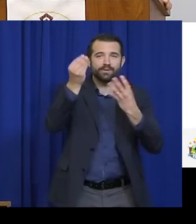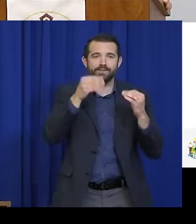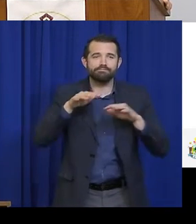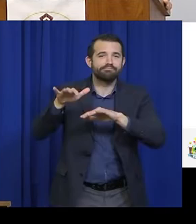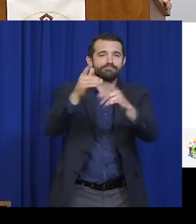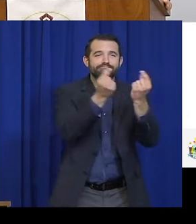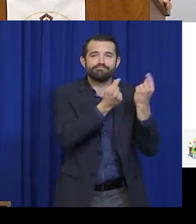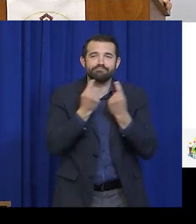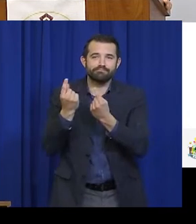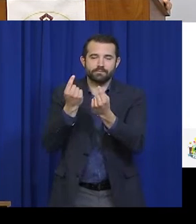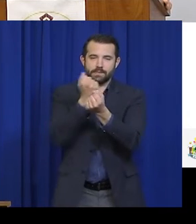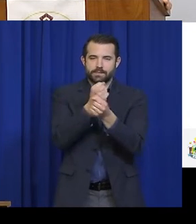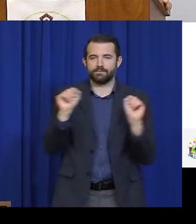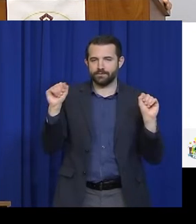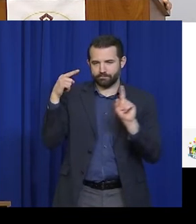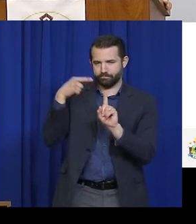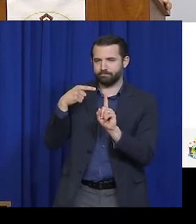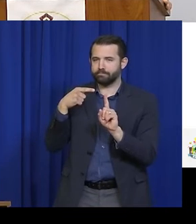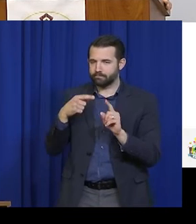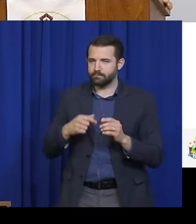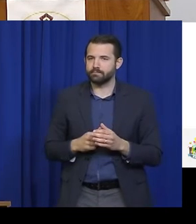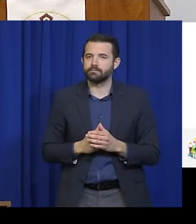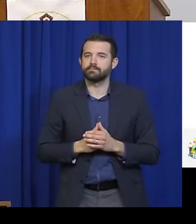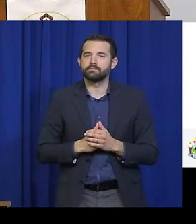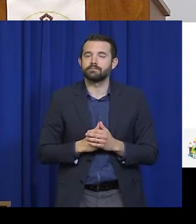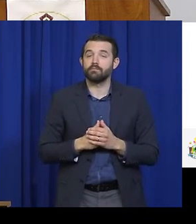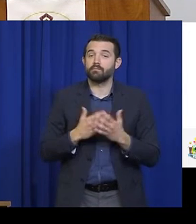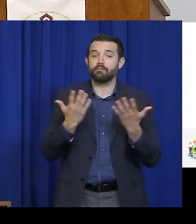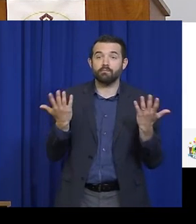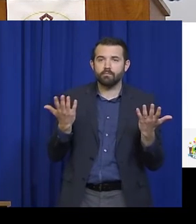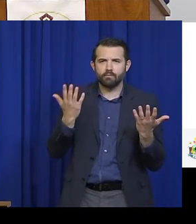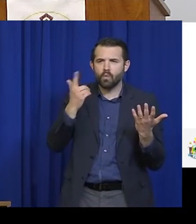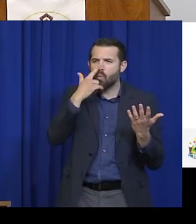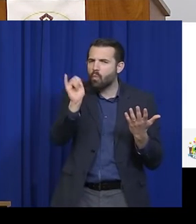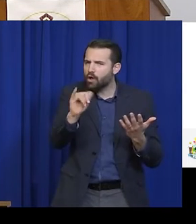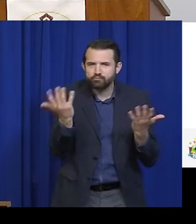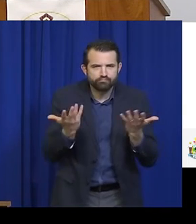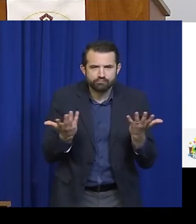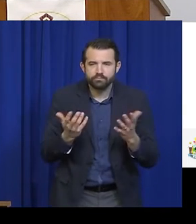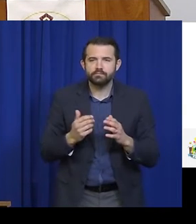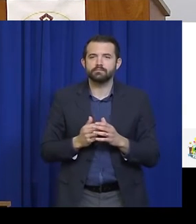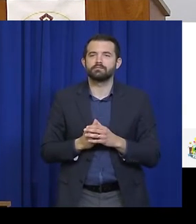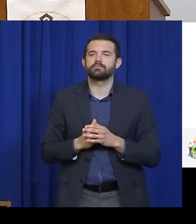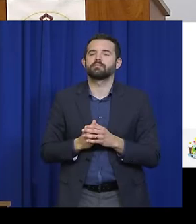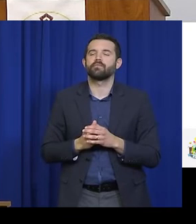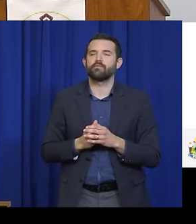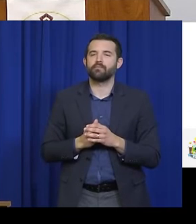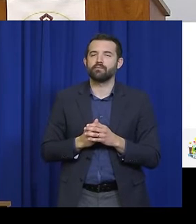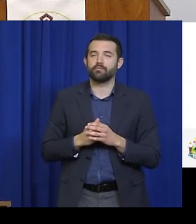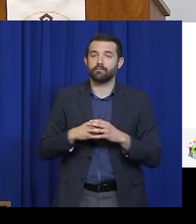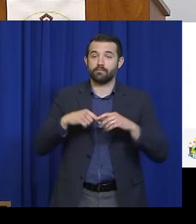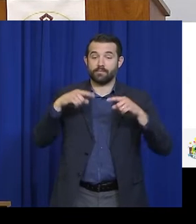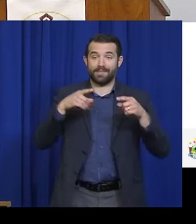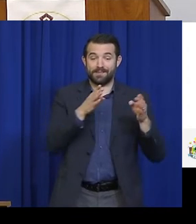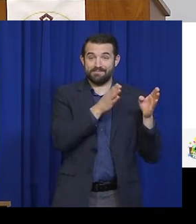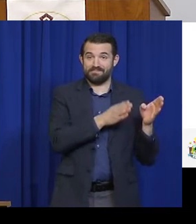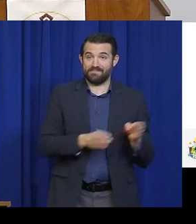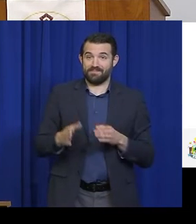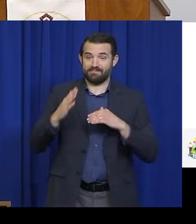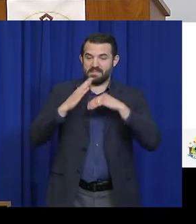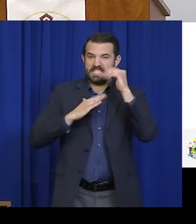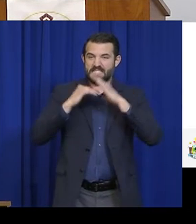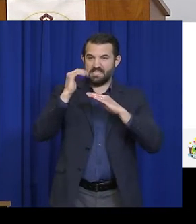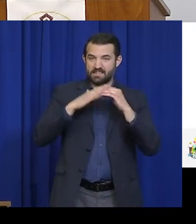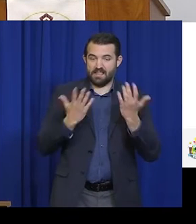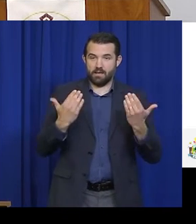So what does that new normal look like? The reopening plan builds on my current executive orders, which